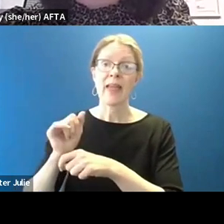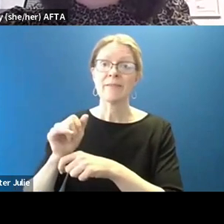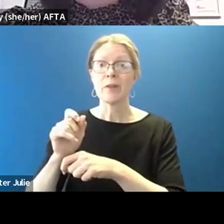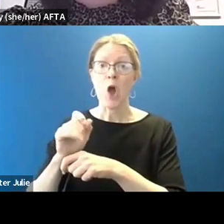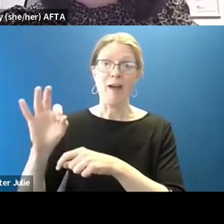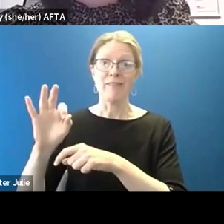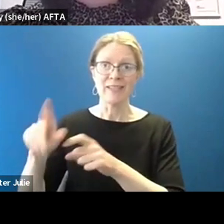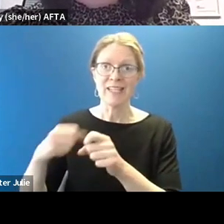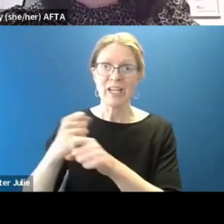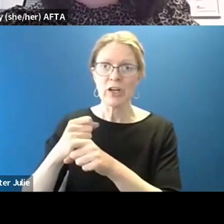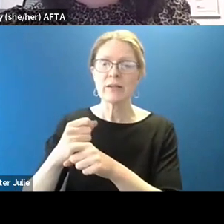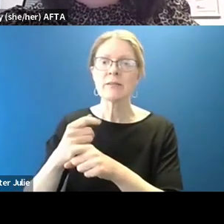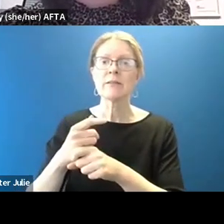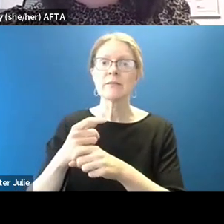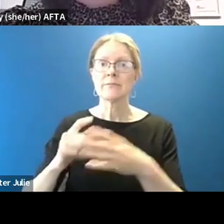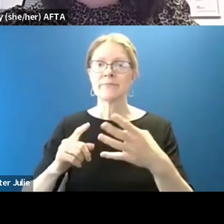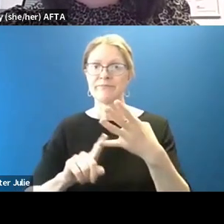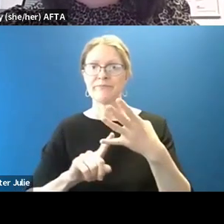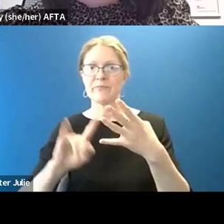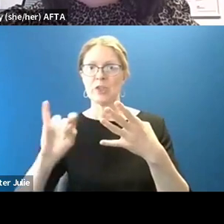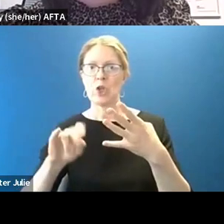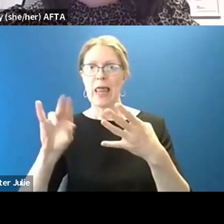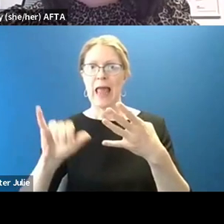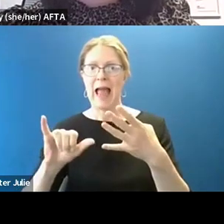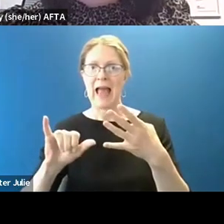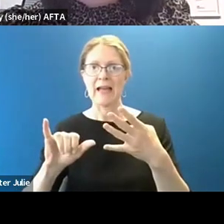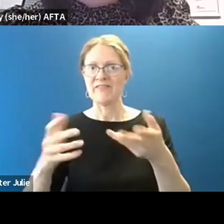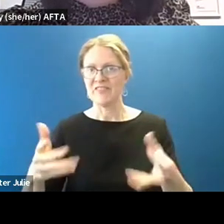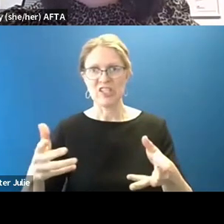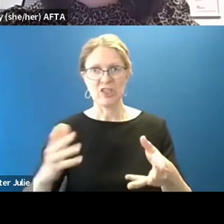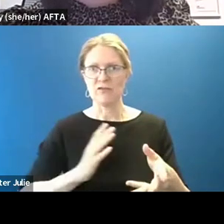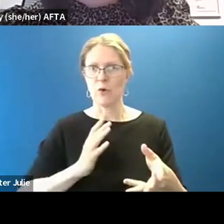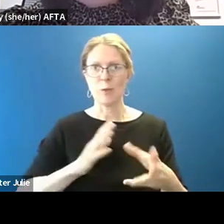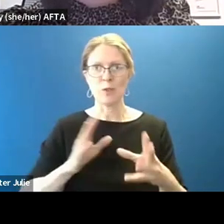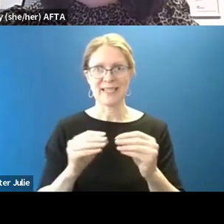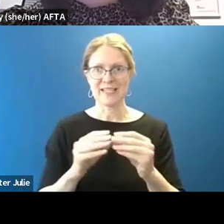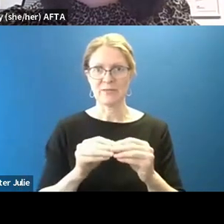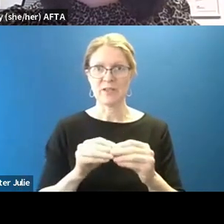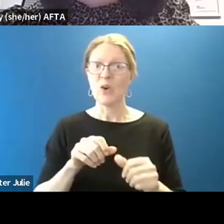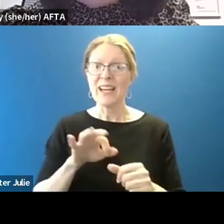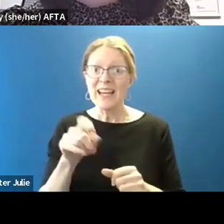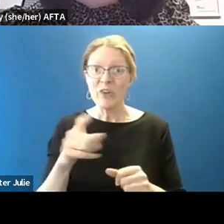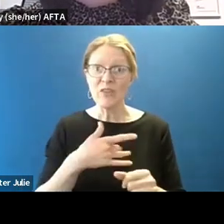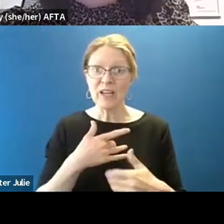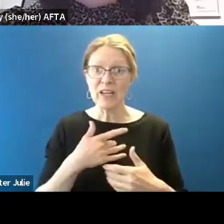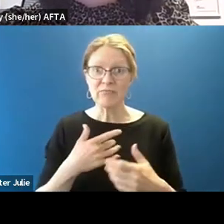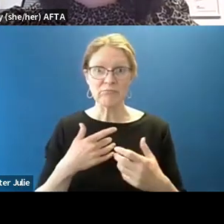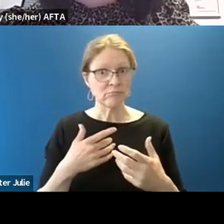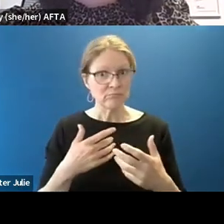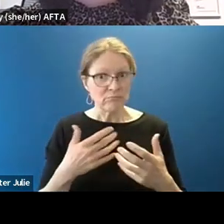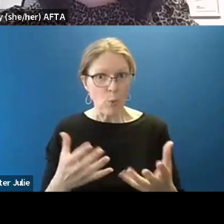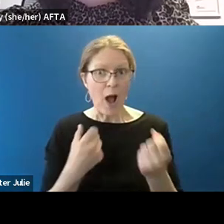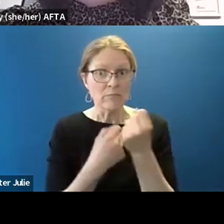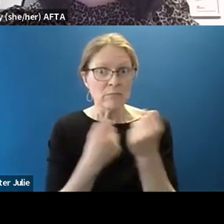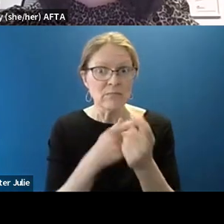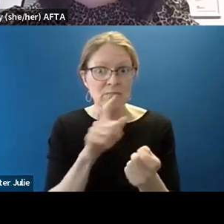the end of July is the end of formal session. And so if there's a bill you're particularly passionate about, you might want